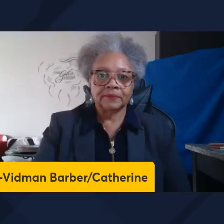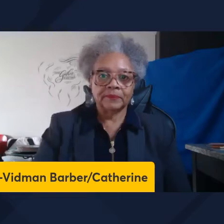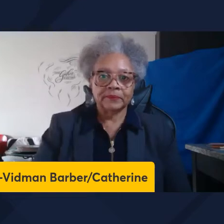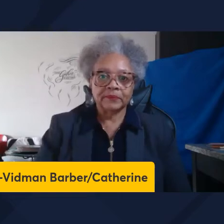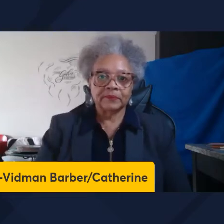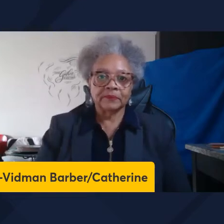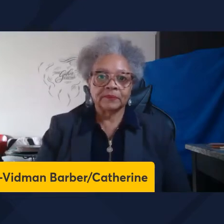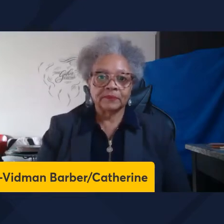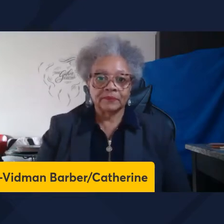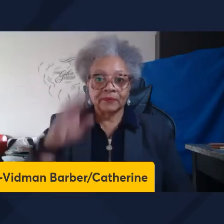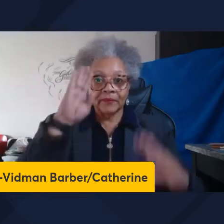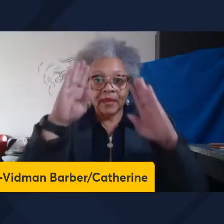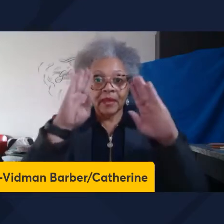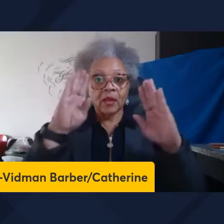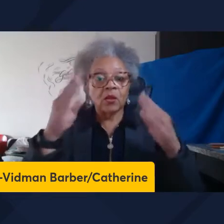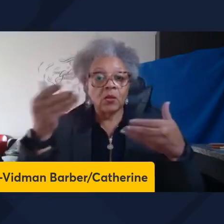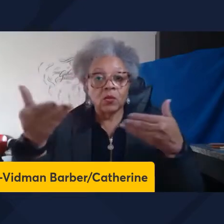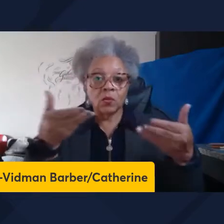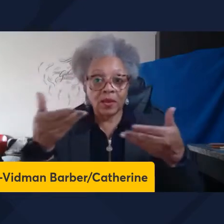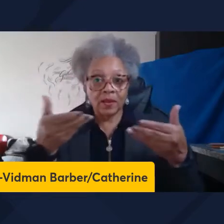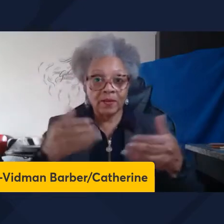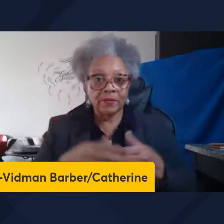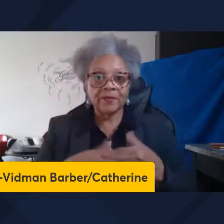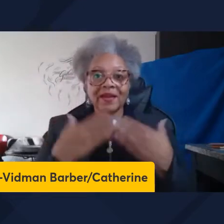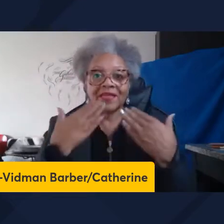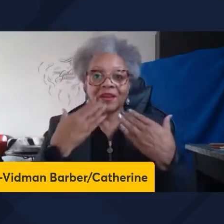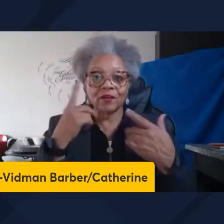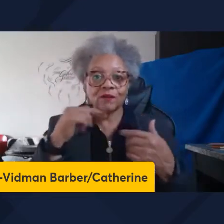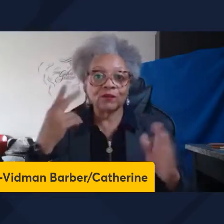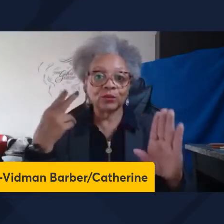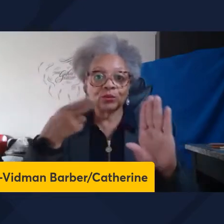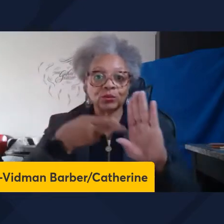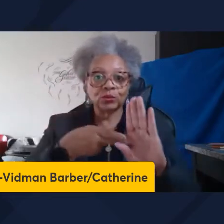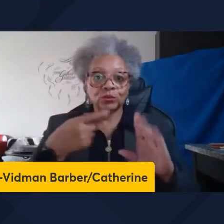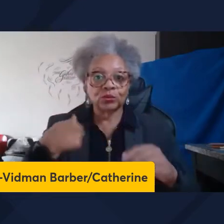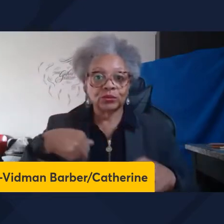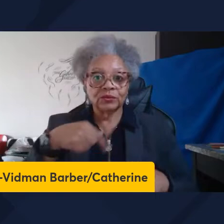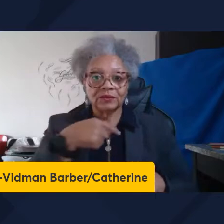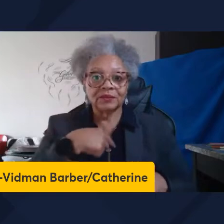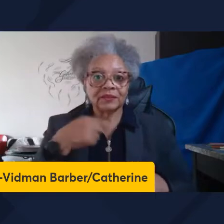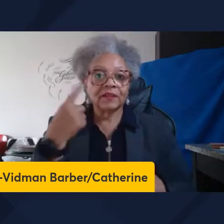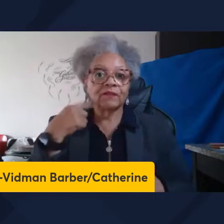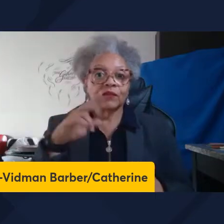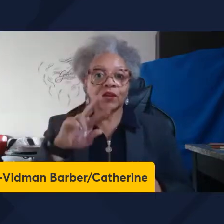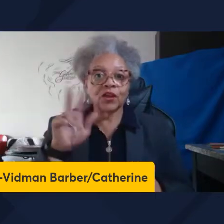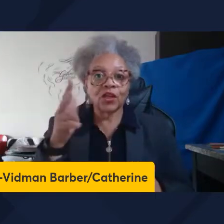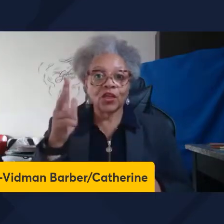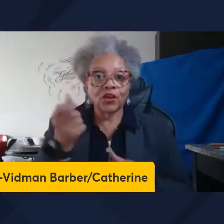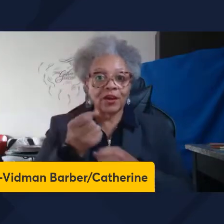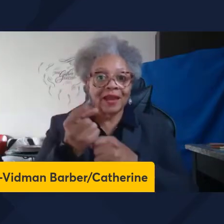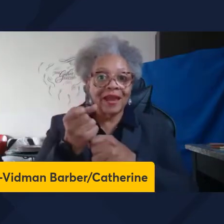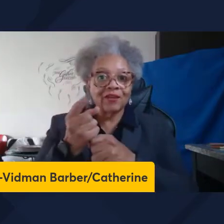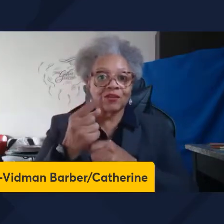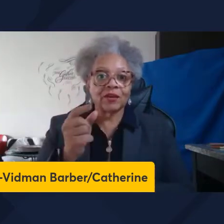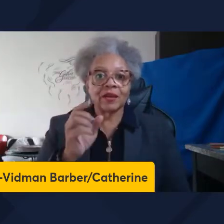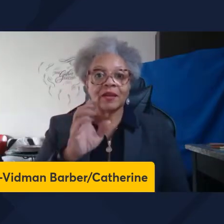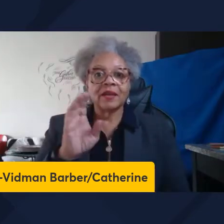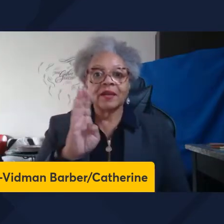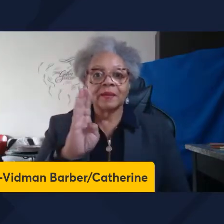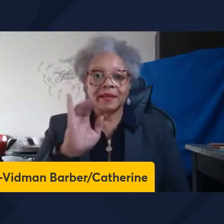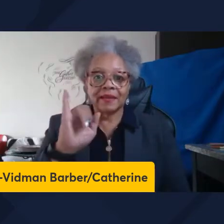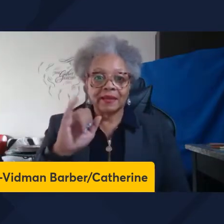Hello and welcome. Thank you for joining us and for the third annual Black and Immune Week,